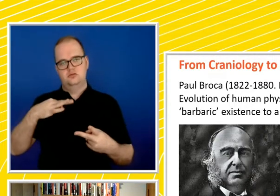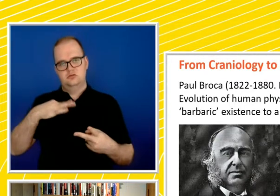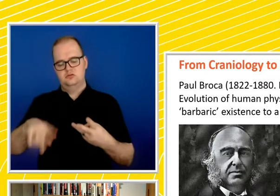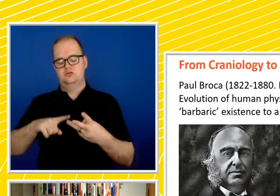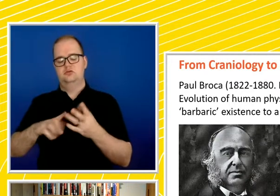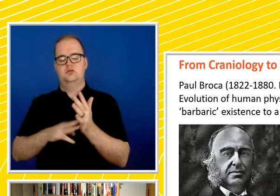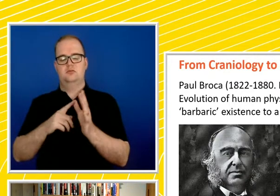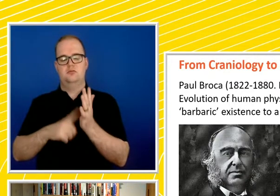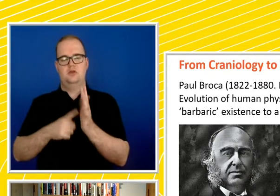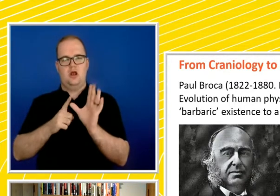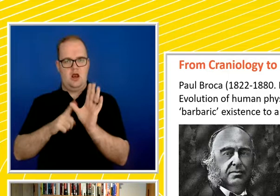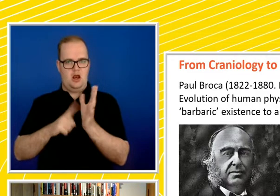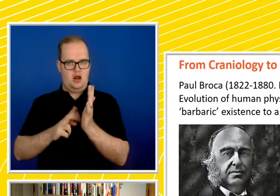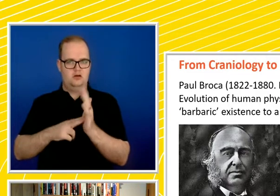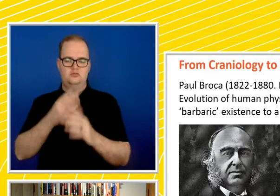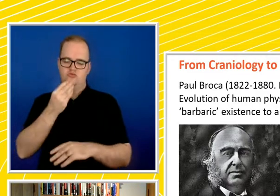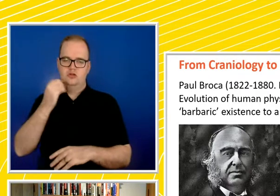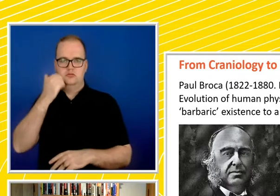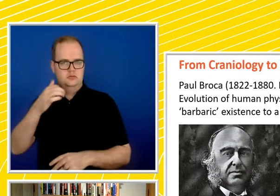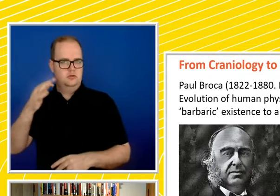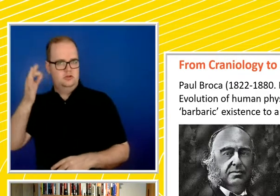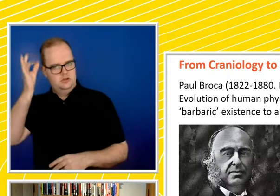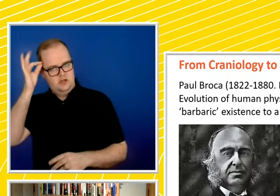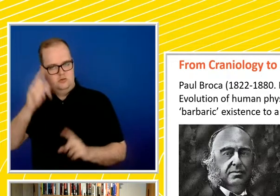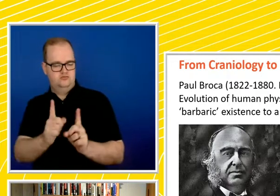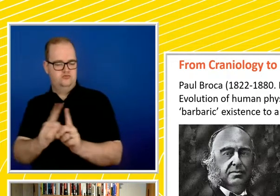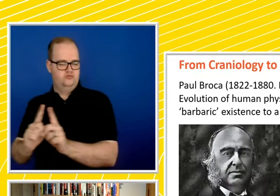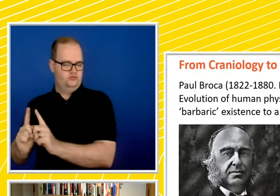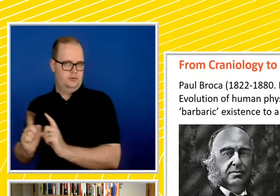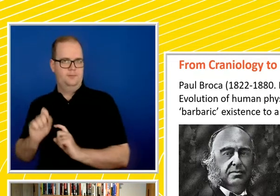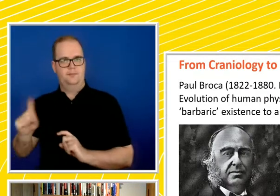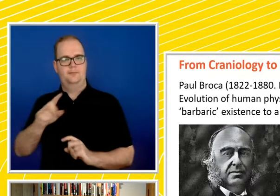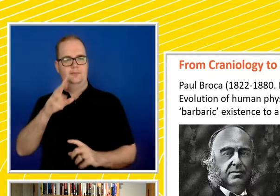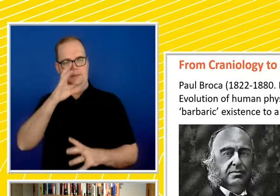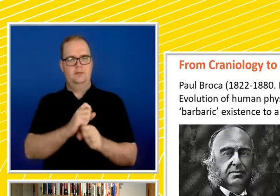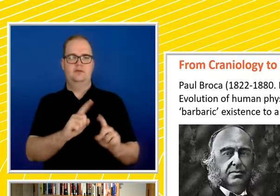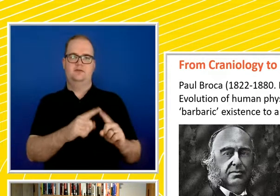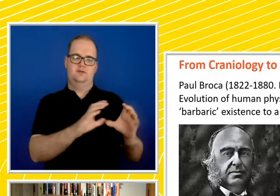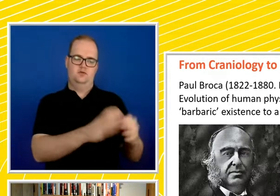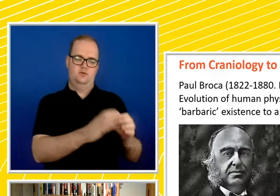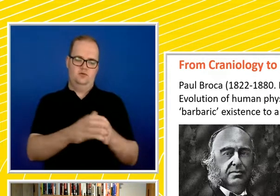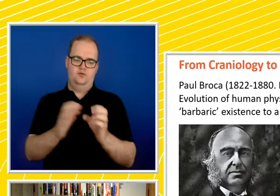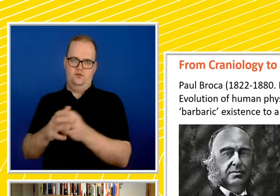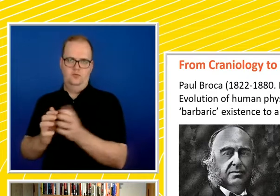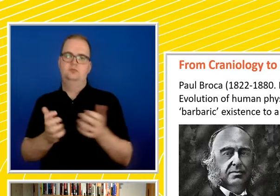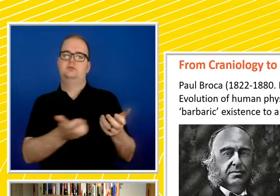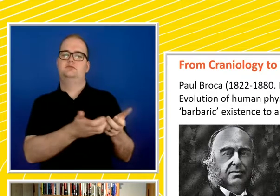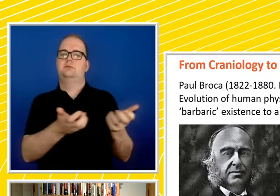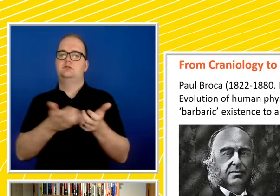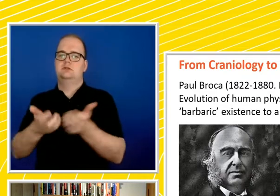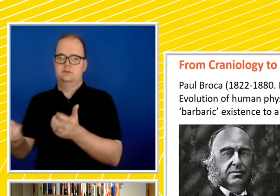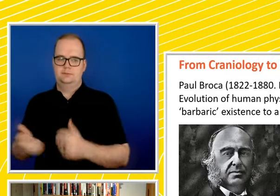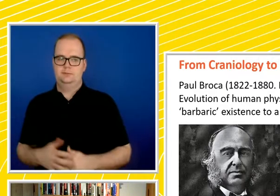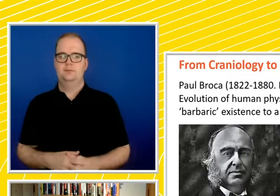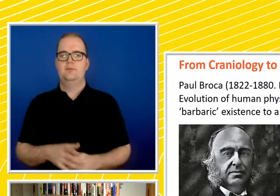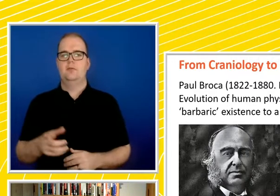So they all argue their cases. He sees a racial group of his own species connected to a geographic location. And these